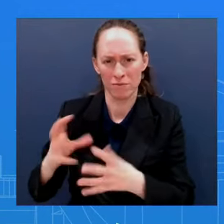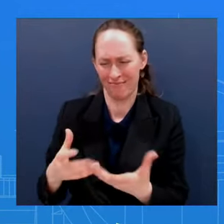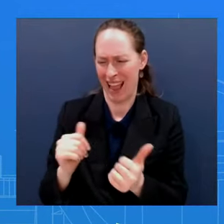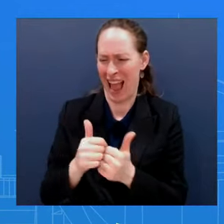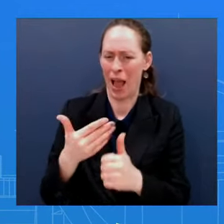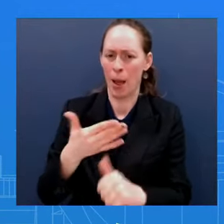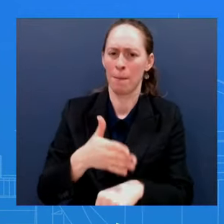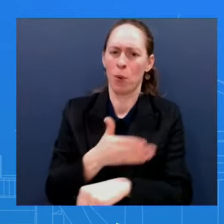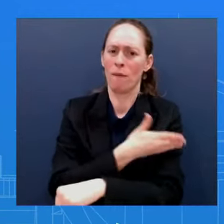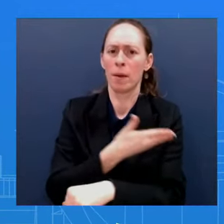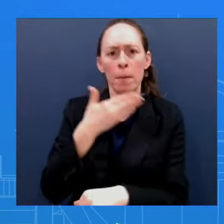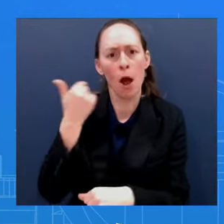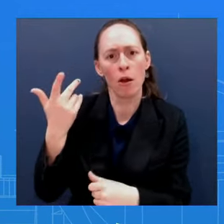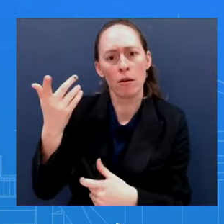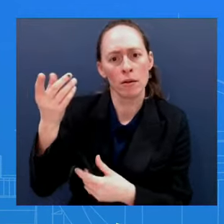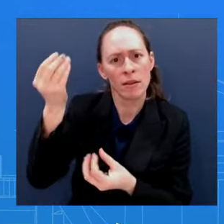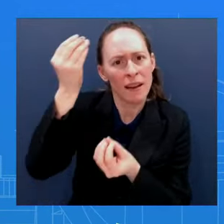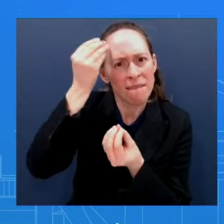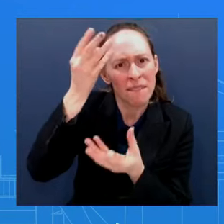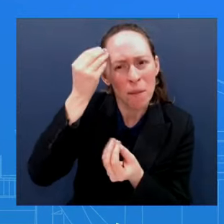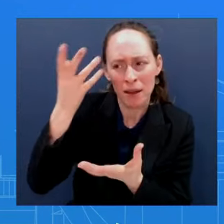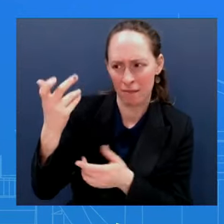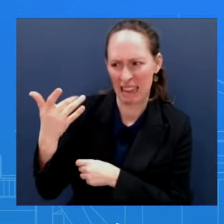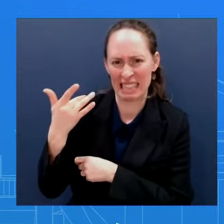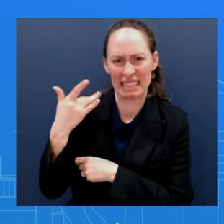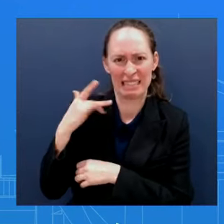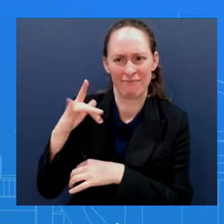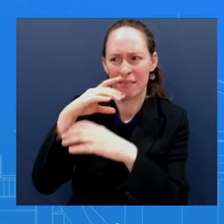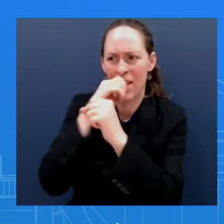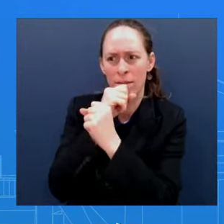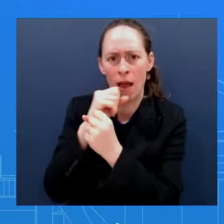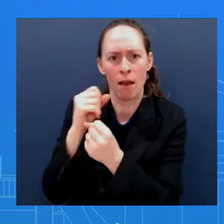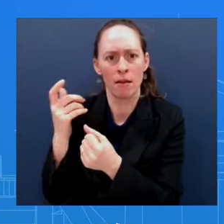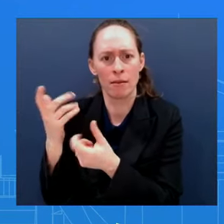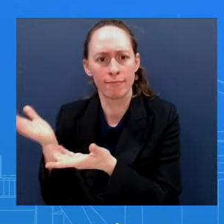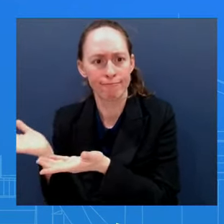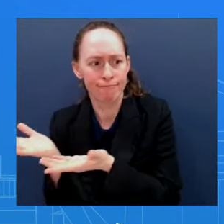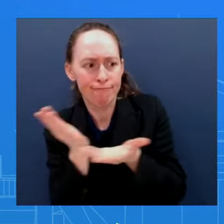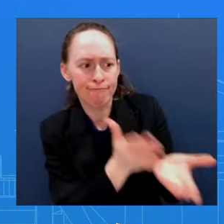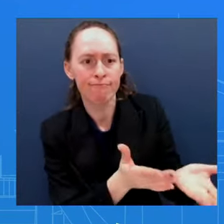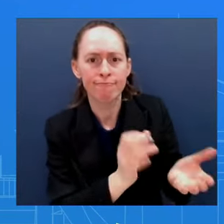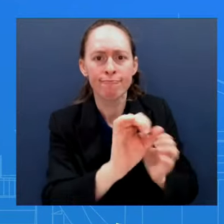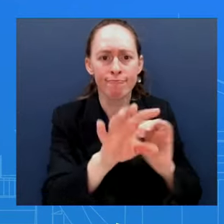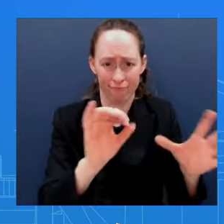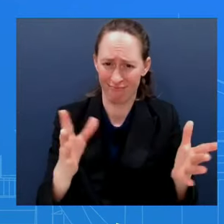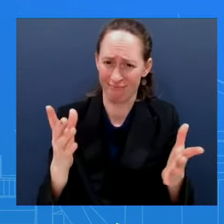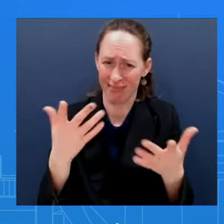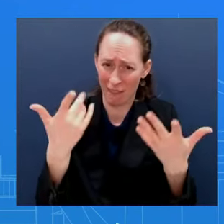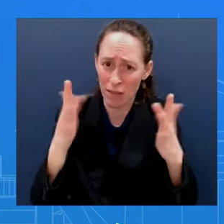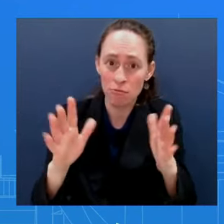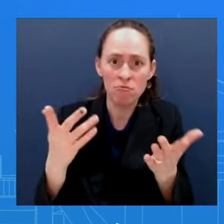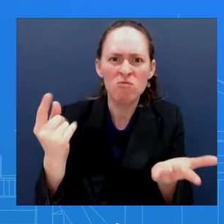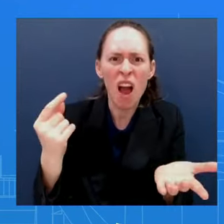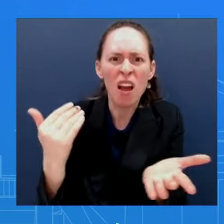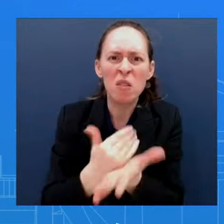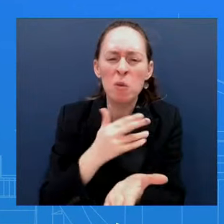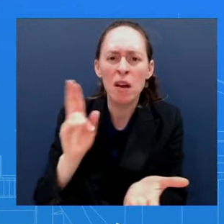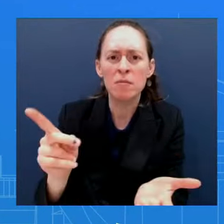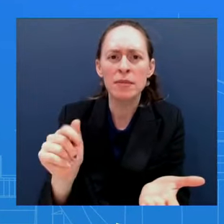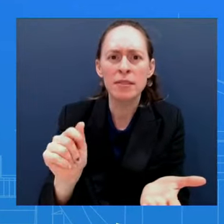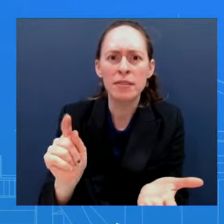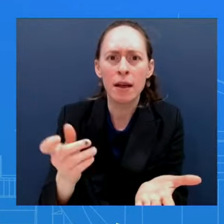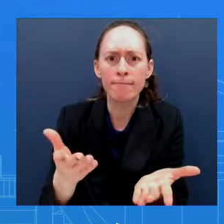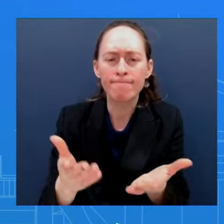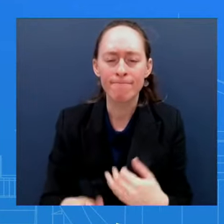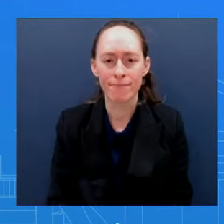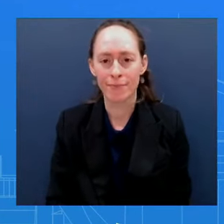that task force? So I don't have any updates on that particular question about the task force The President's personal notes from his time as Vice